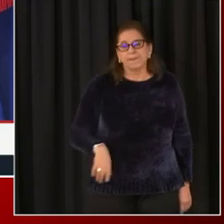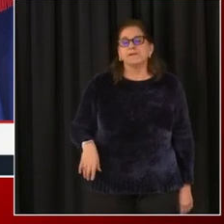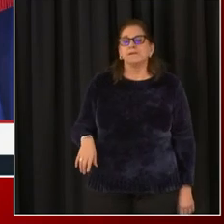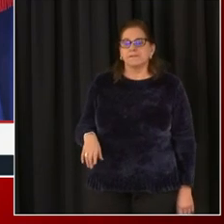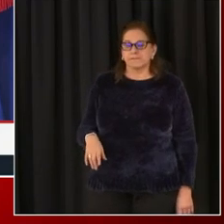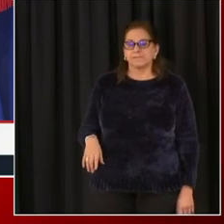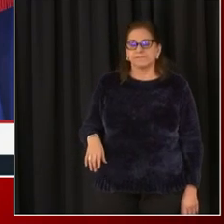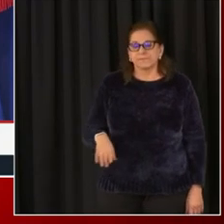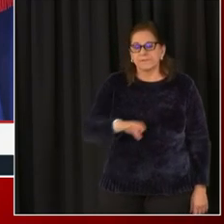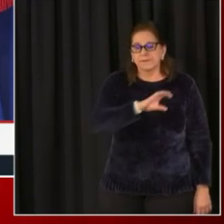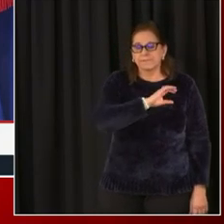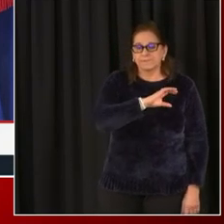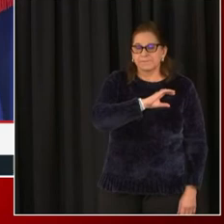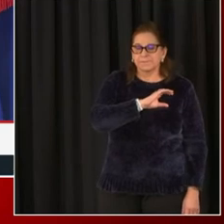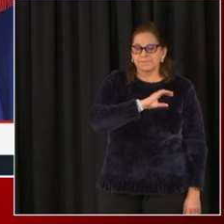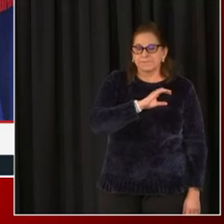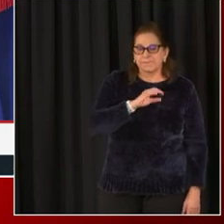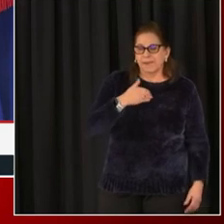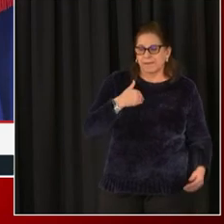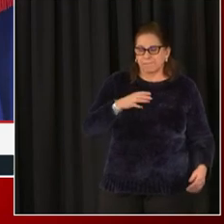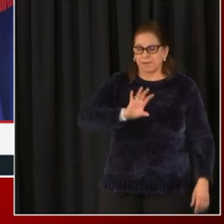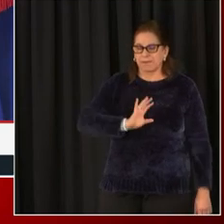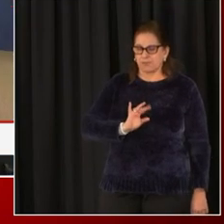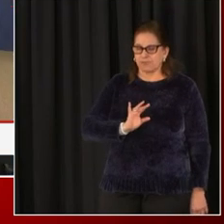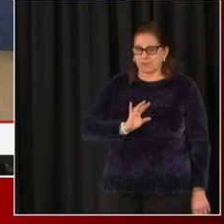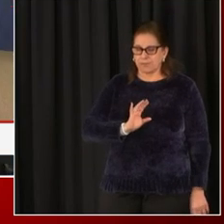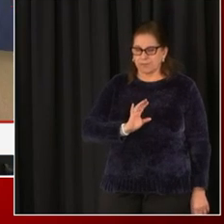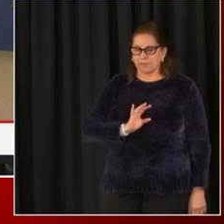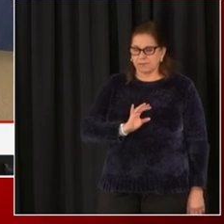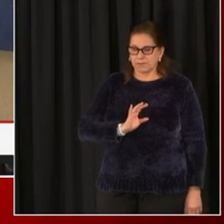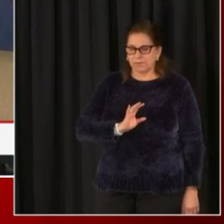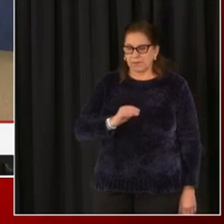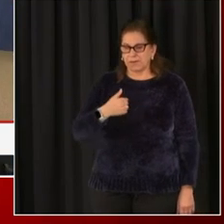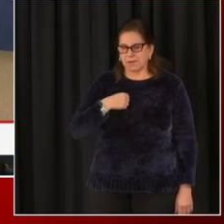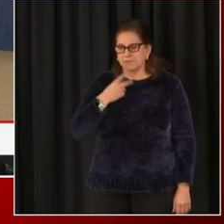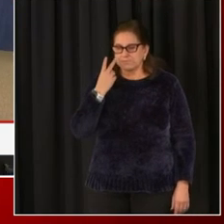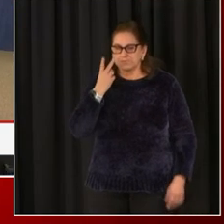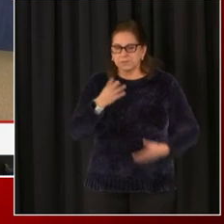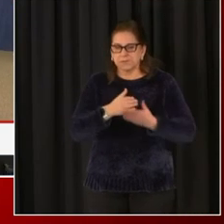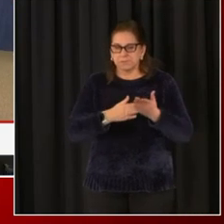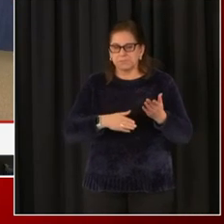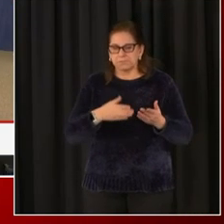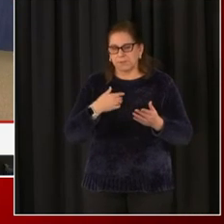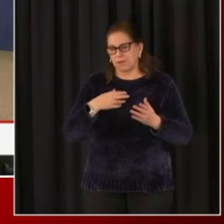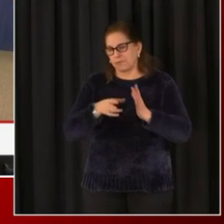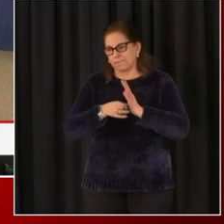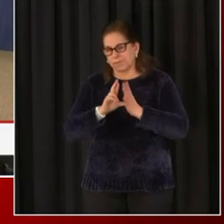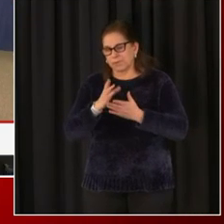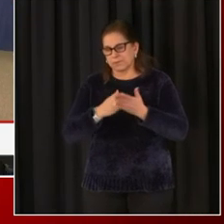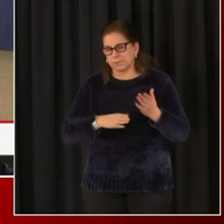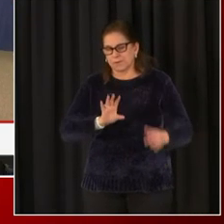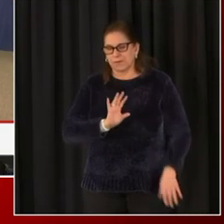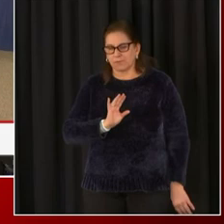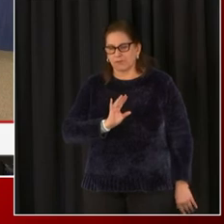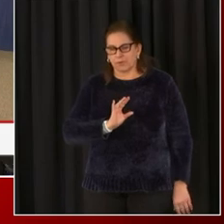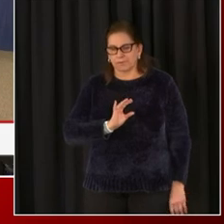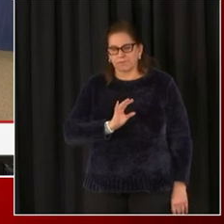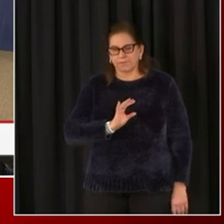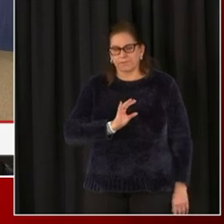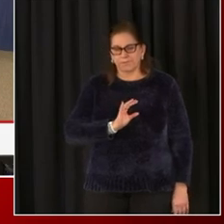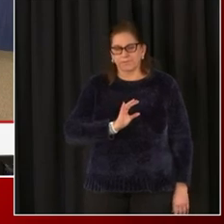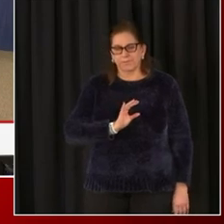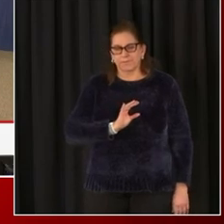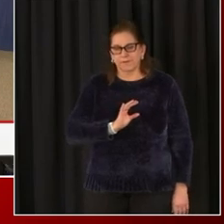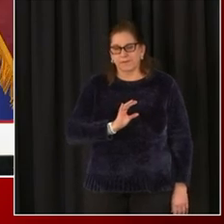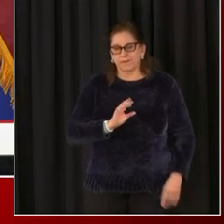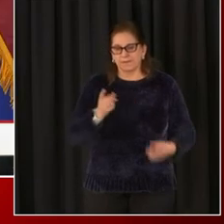all of our officers are equipped with, uh, body-worn camera footage and I have reviewed some of it, uh, we only release, uh, body-worn camera footage that's,